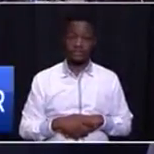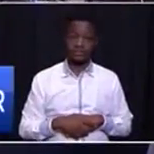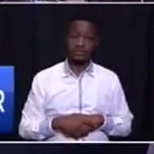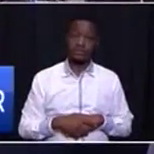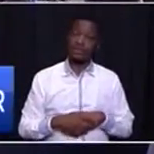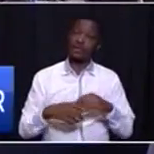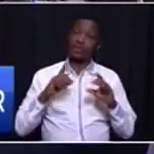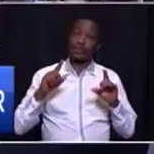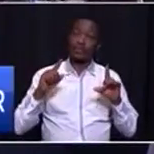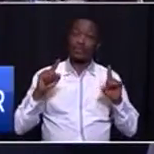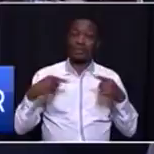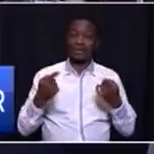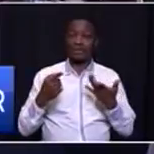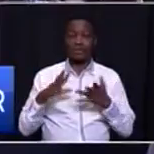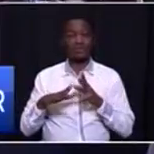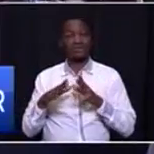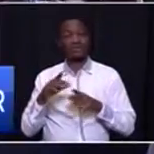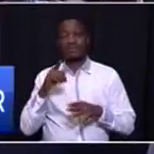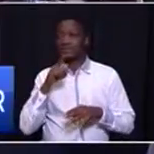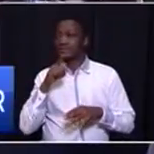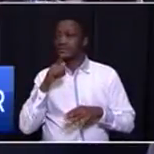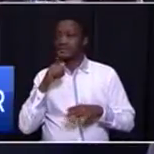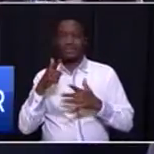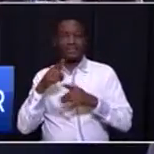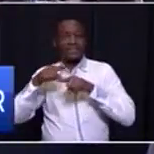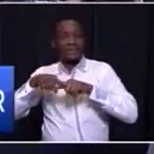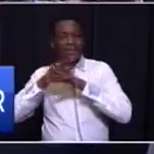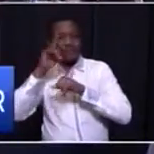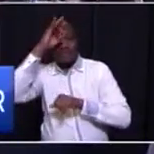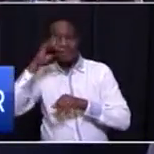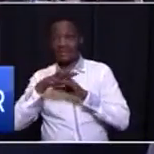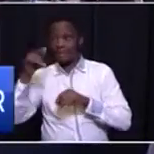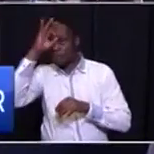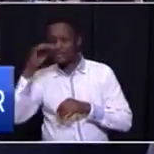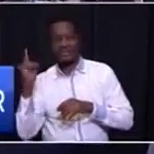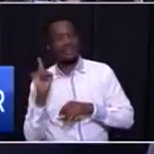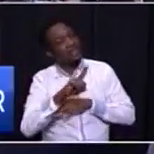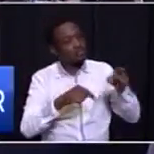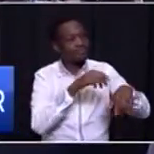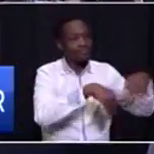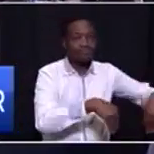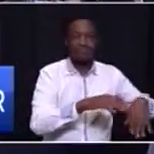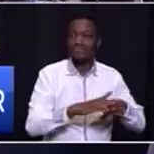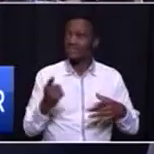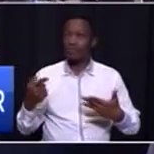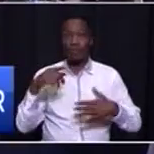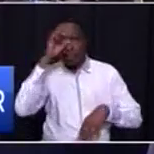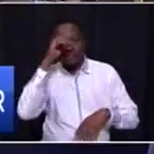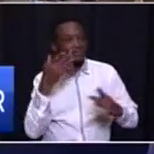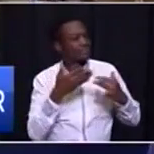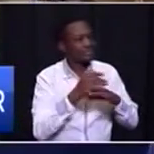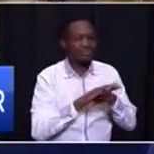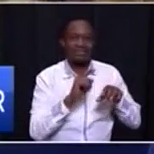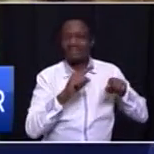sending the police. The the police get sent to these artisanal miners and it is a job impossible for the